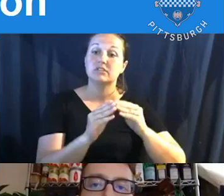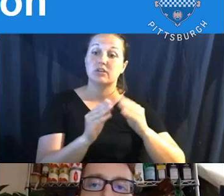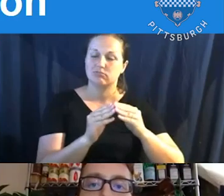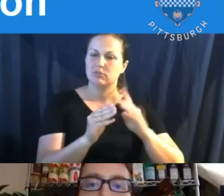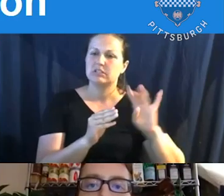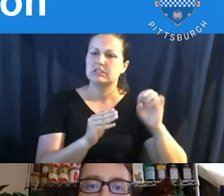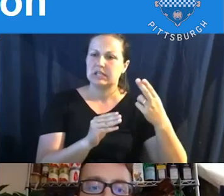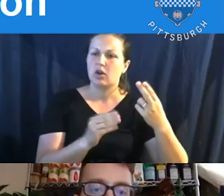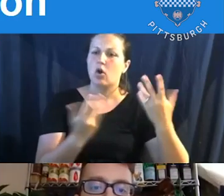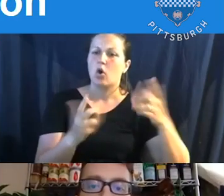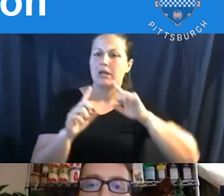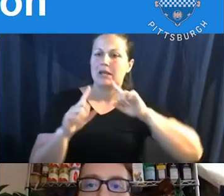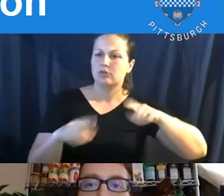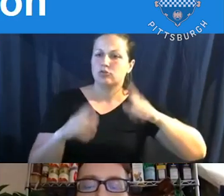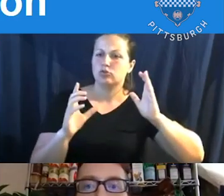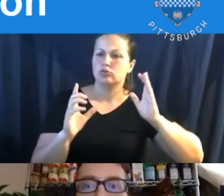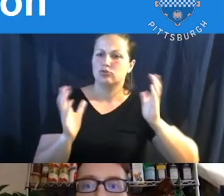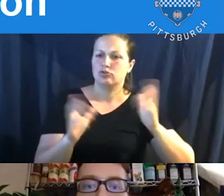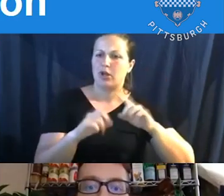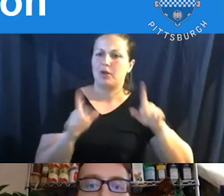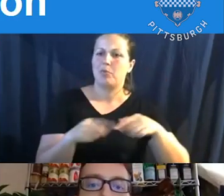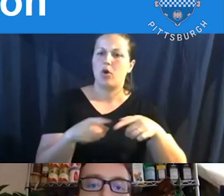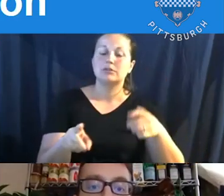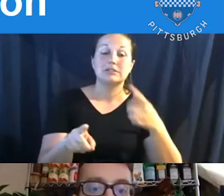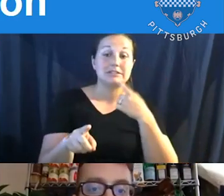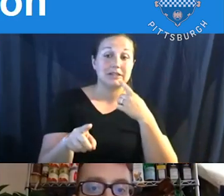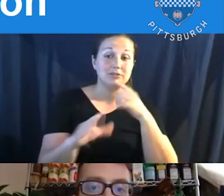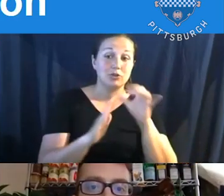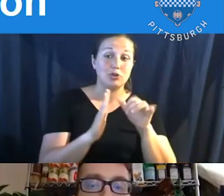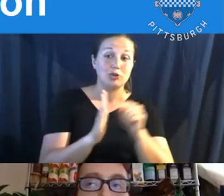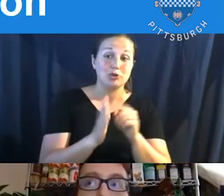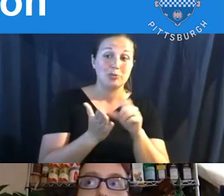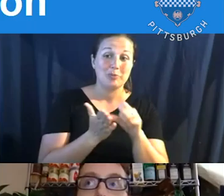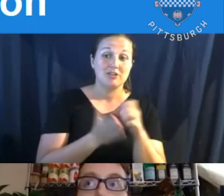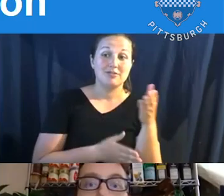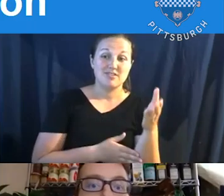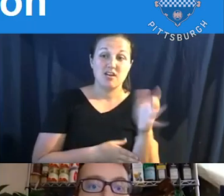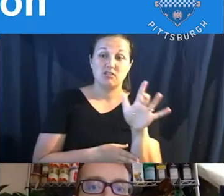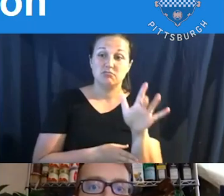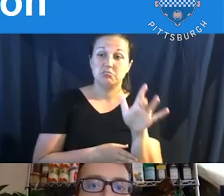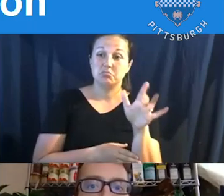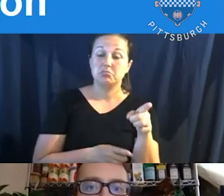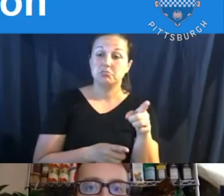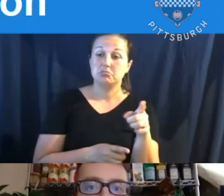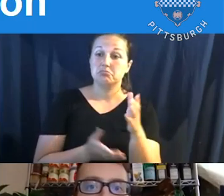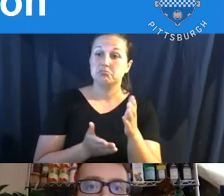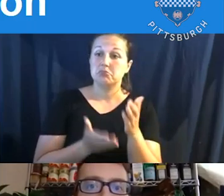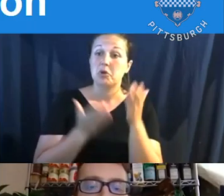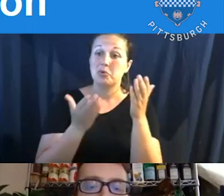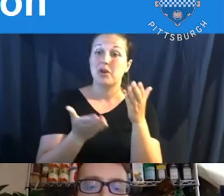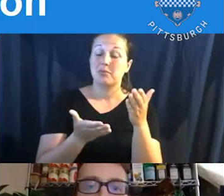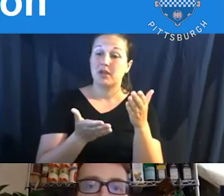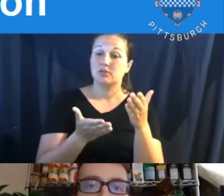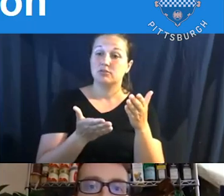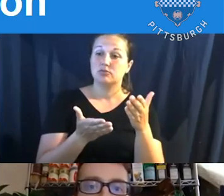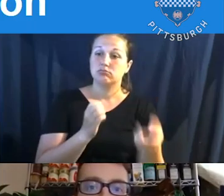for those that didn't see, you can check out again, that YouTube, um, page for the city channel of Pittsburgh. I do recommend subscribing to it. I'm a subscriber as well.